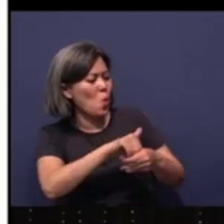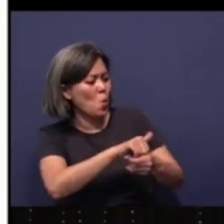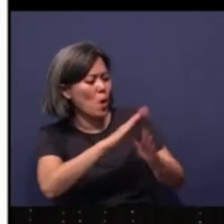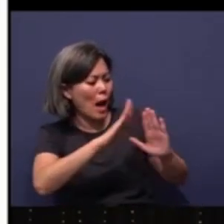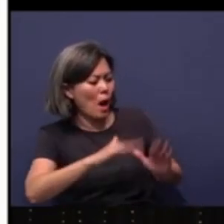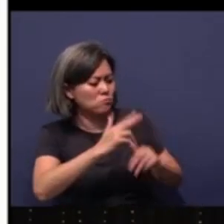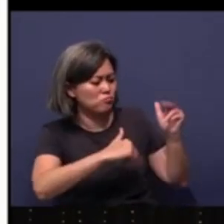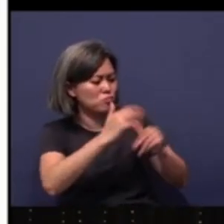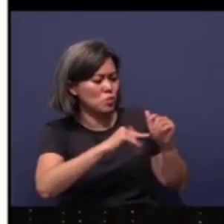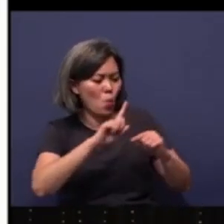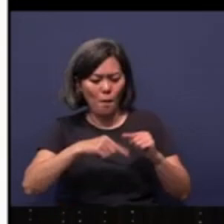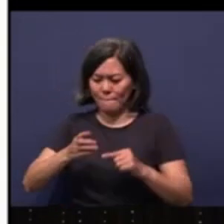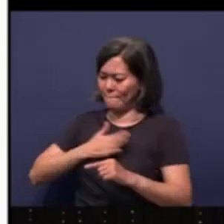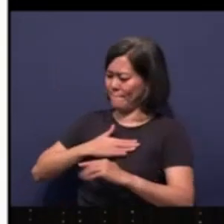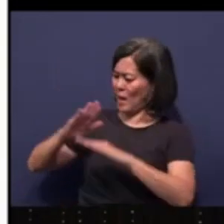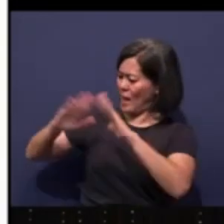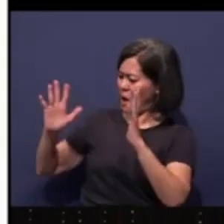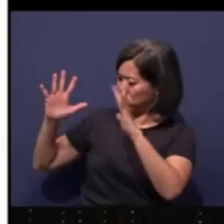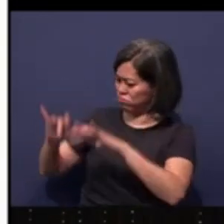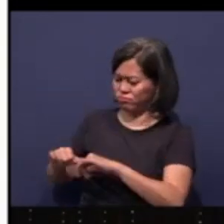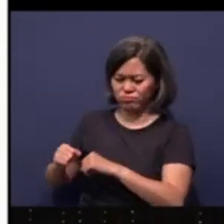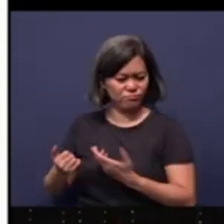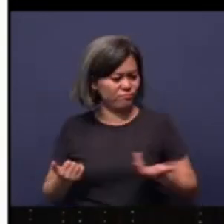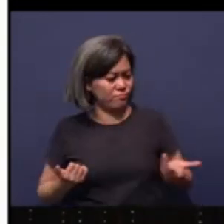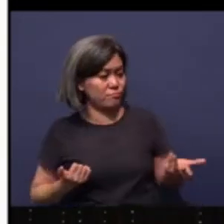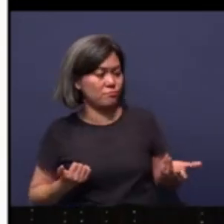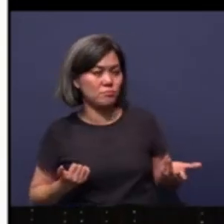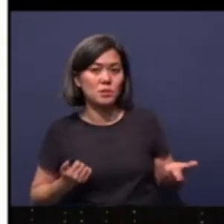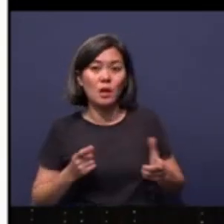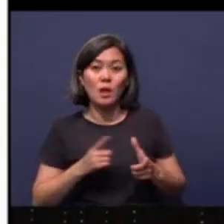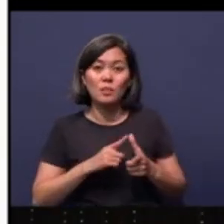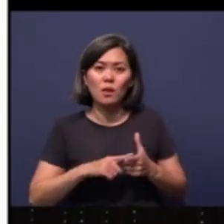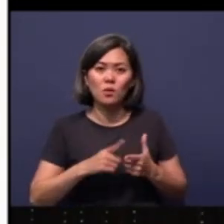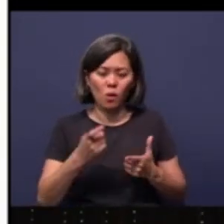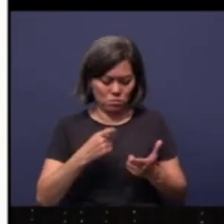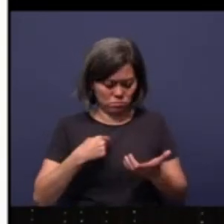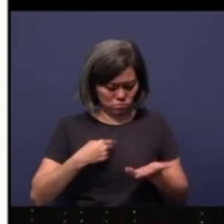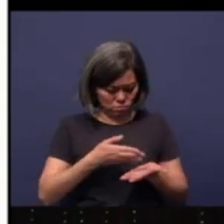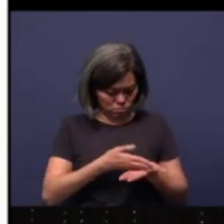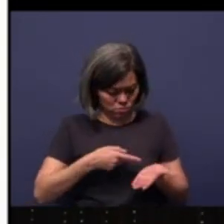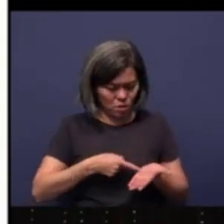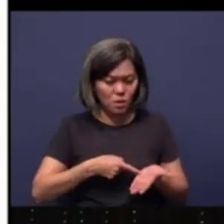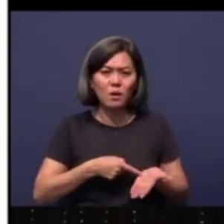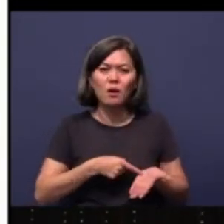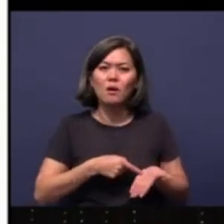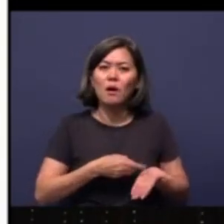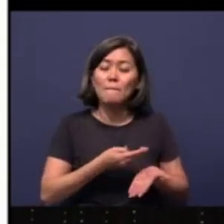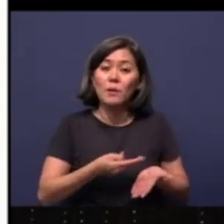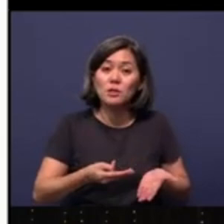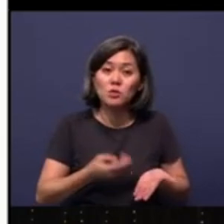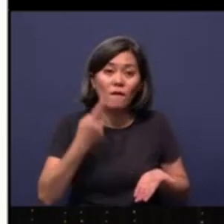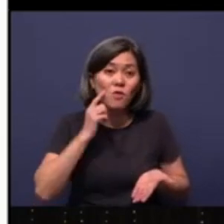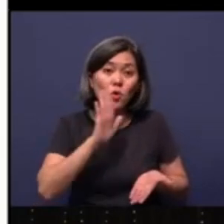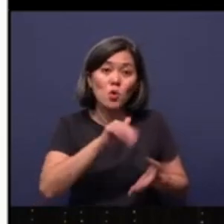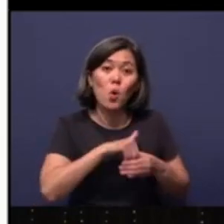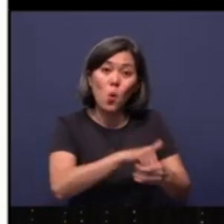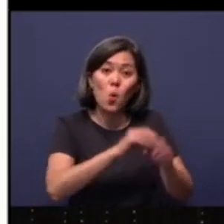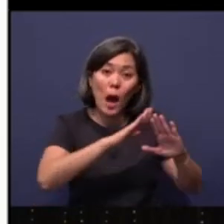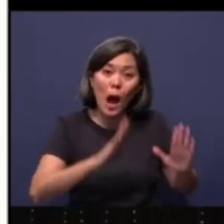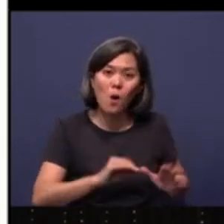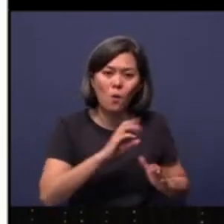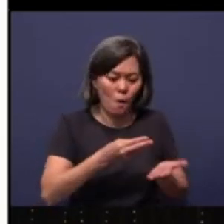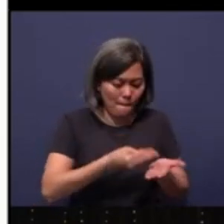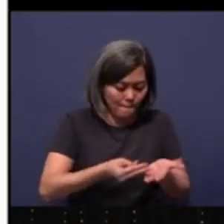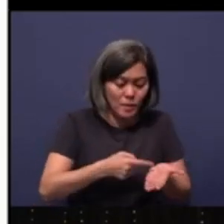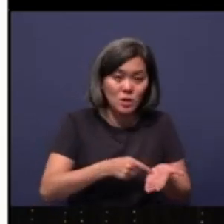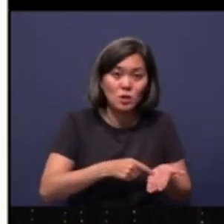house is in ruins? Then naturally we will ask, what is in your hands? Are there materials to build your own house or are there materials to build